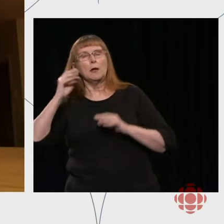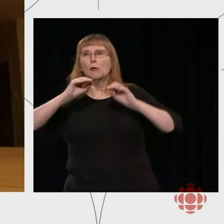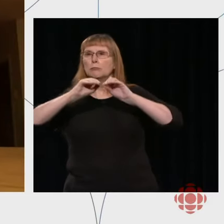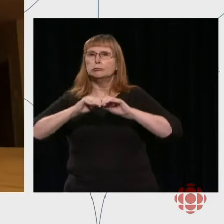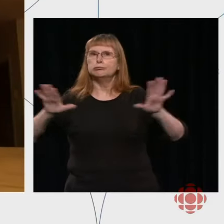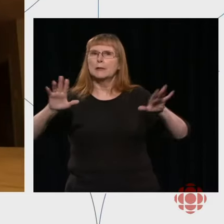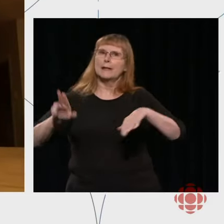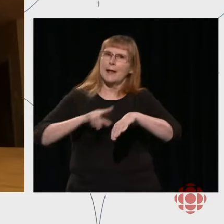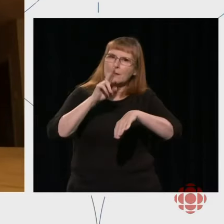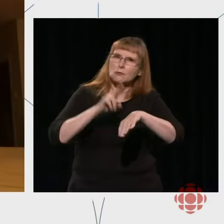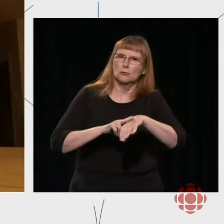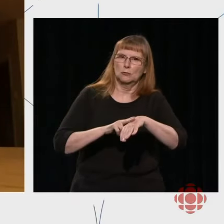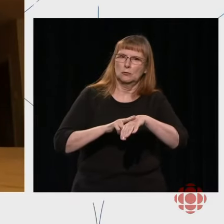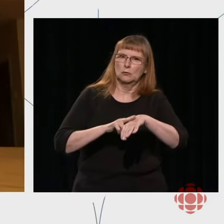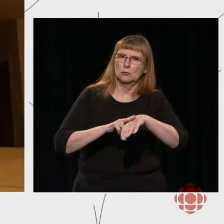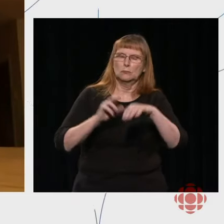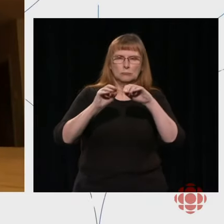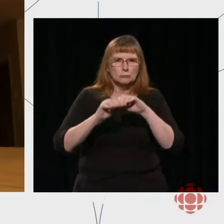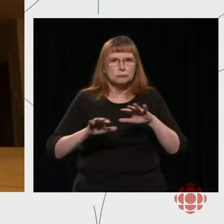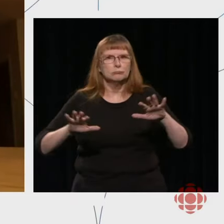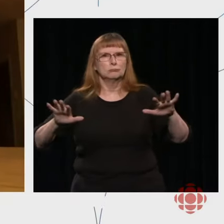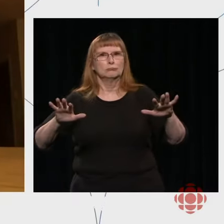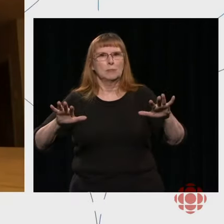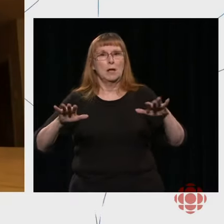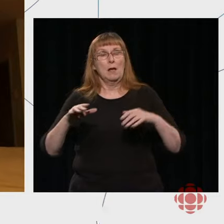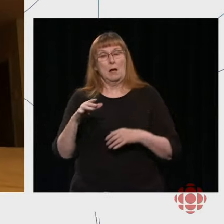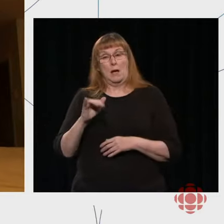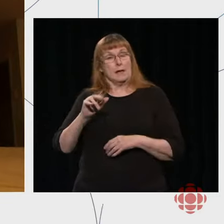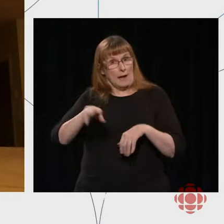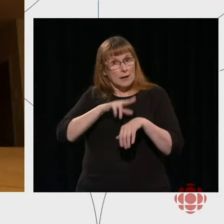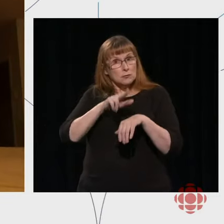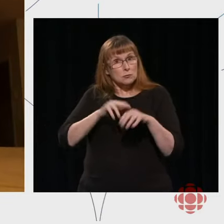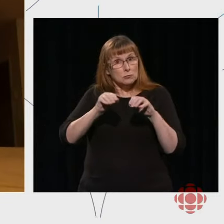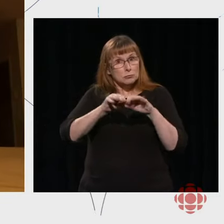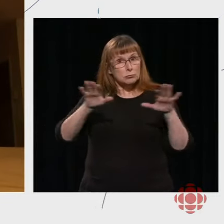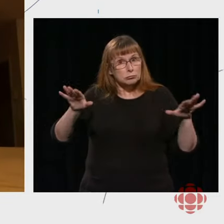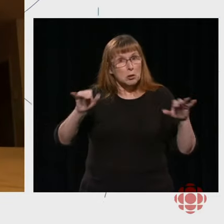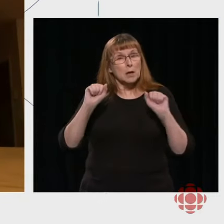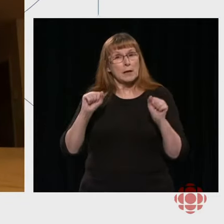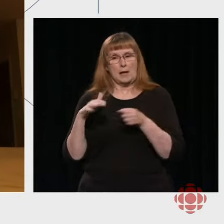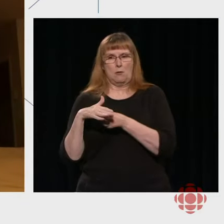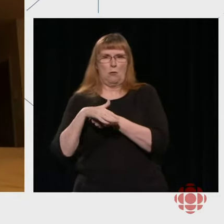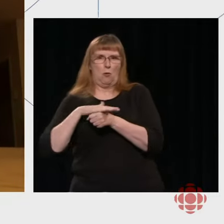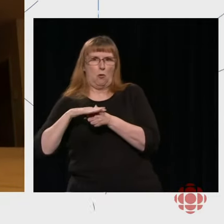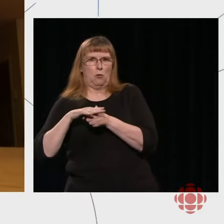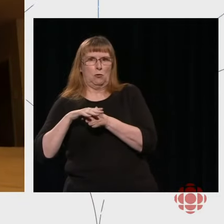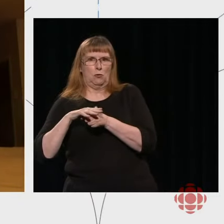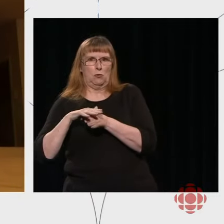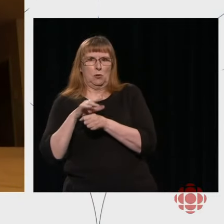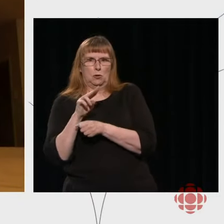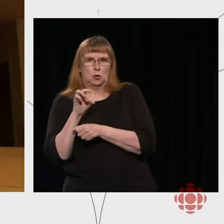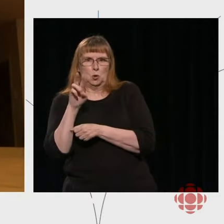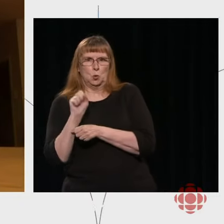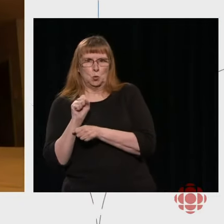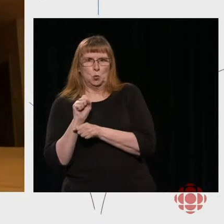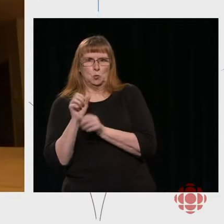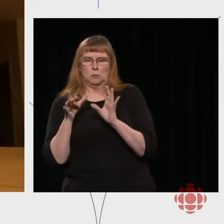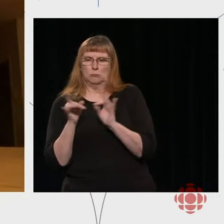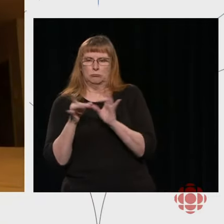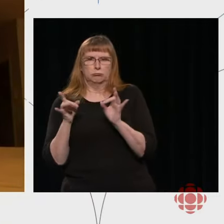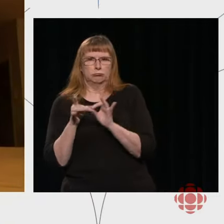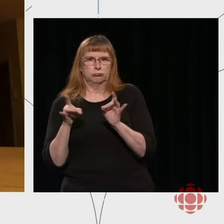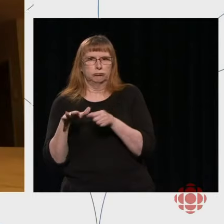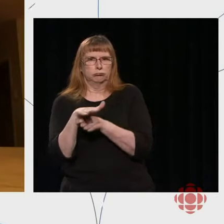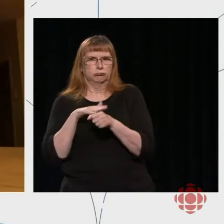we can have the local news announcements, who are there to give everything sort of a